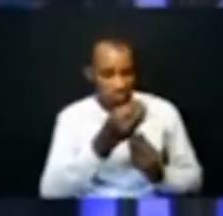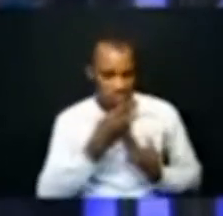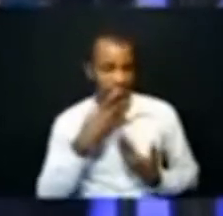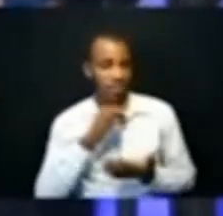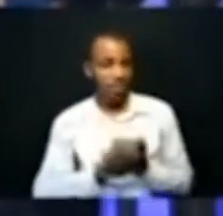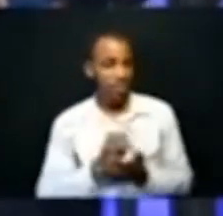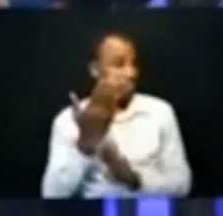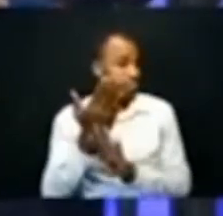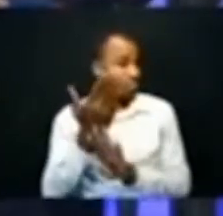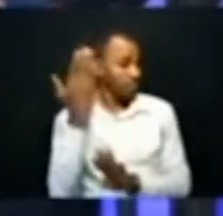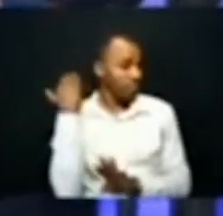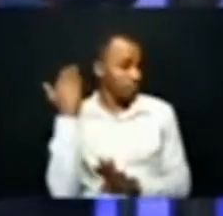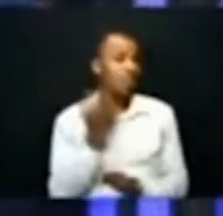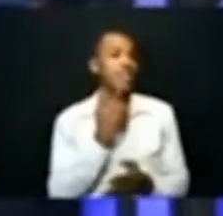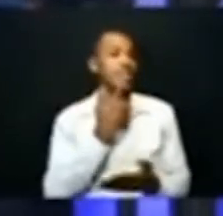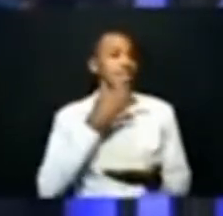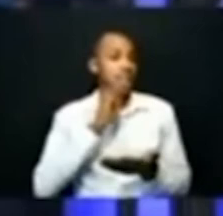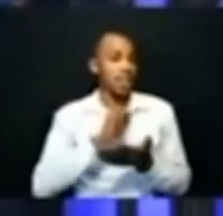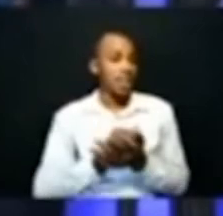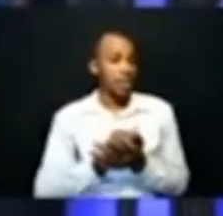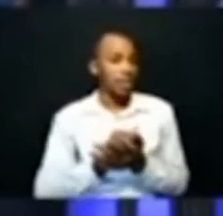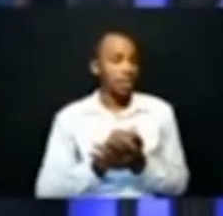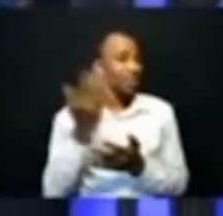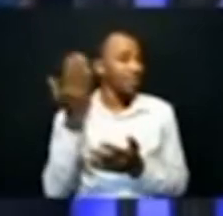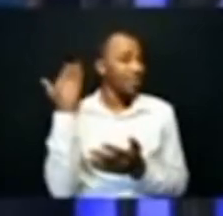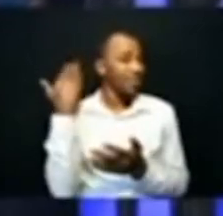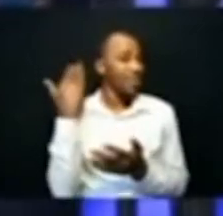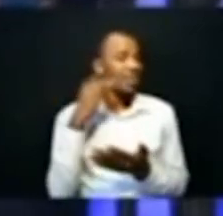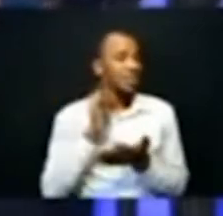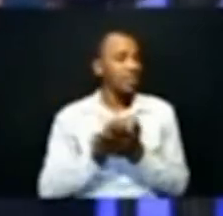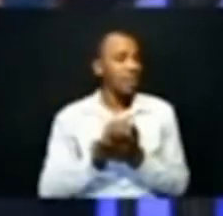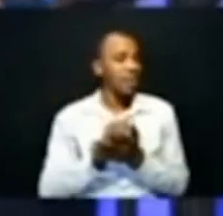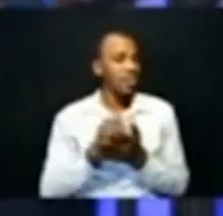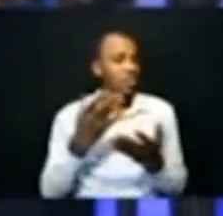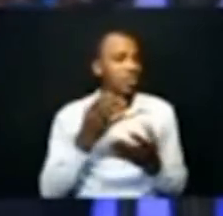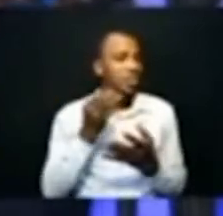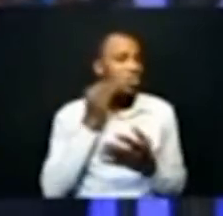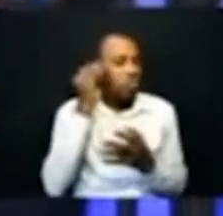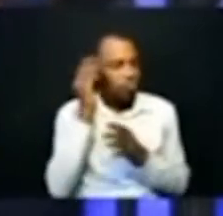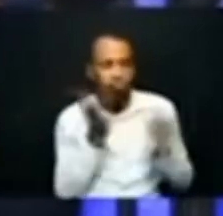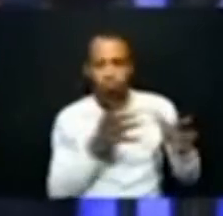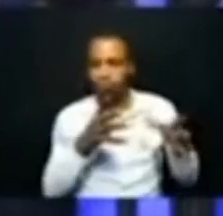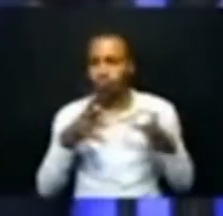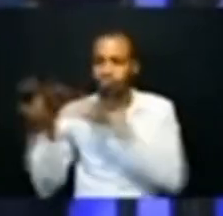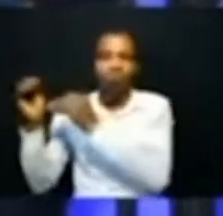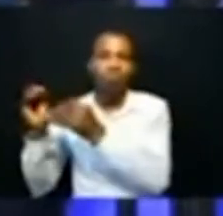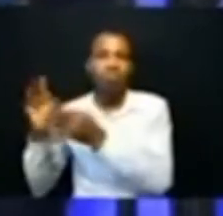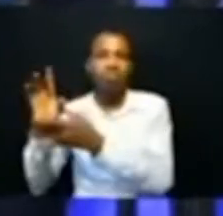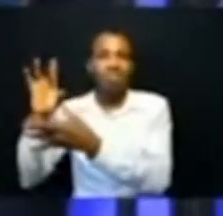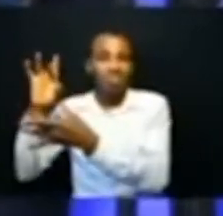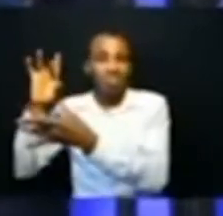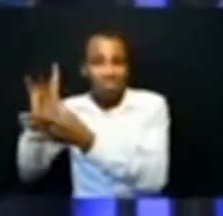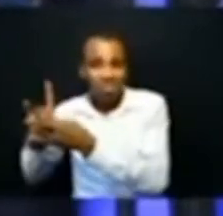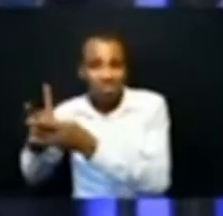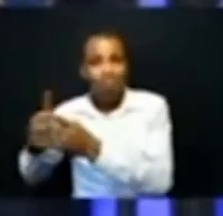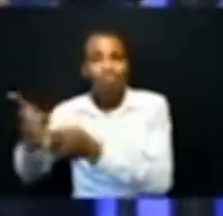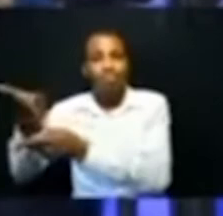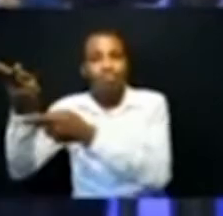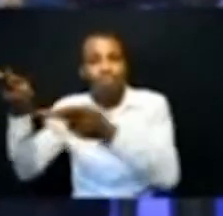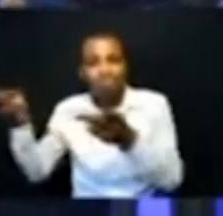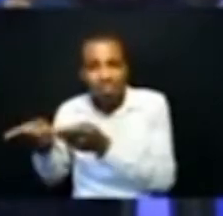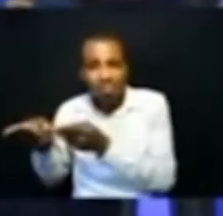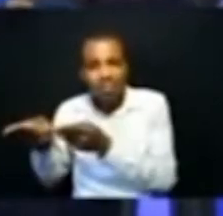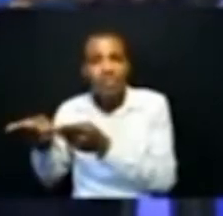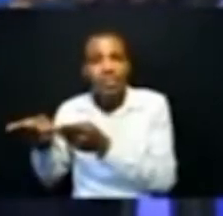me how those days she will leave home for about three weeks her phone is off she goes out to a solidly place